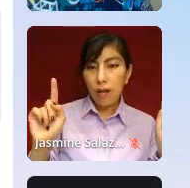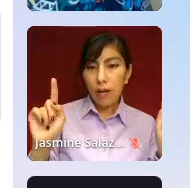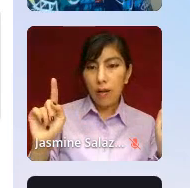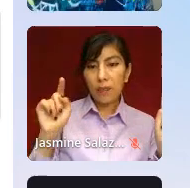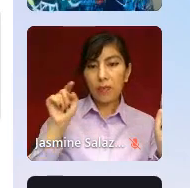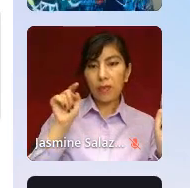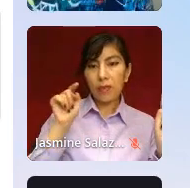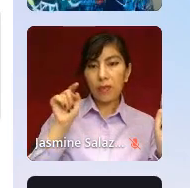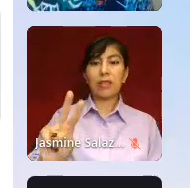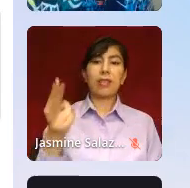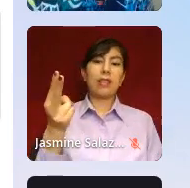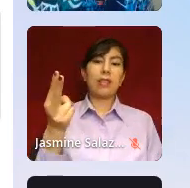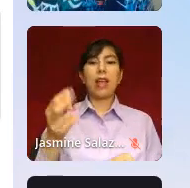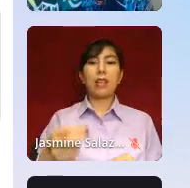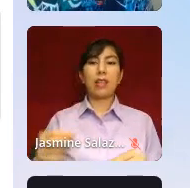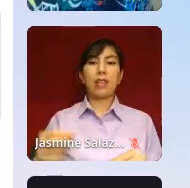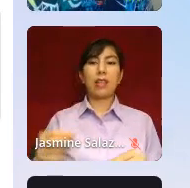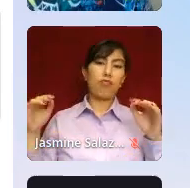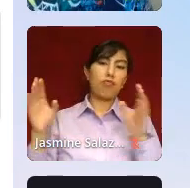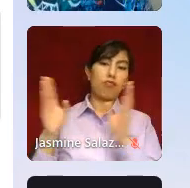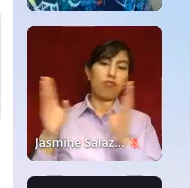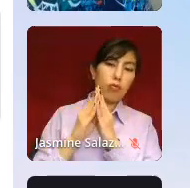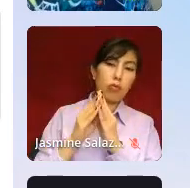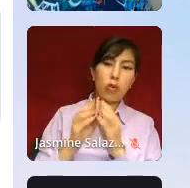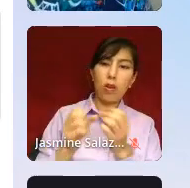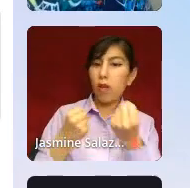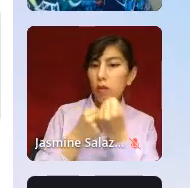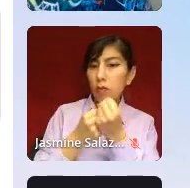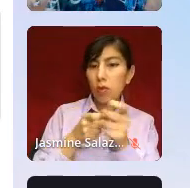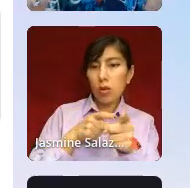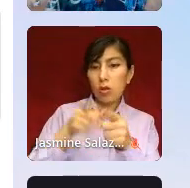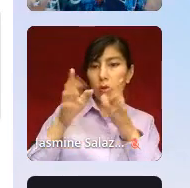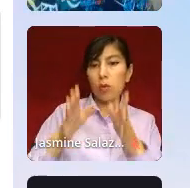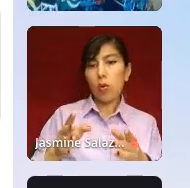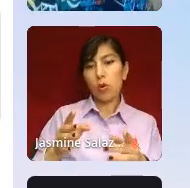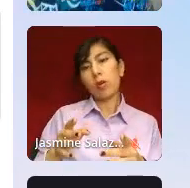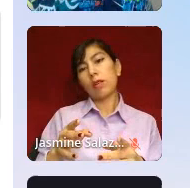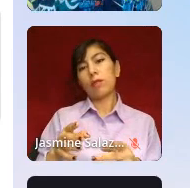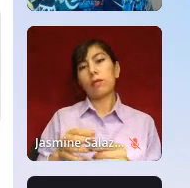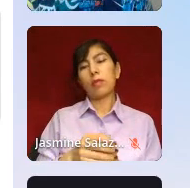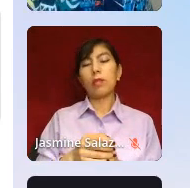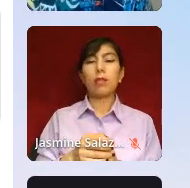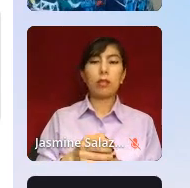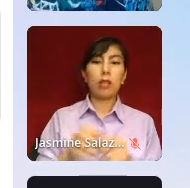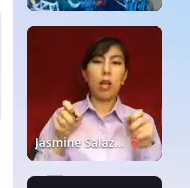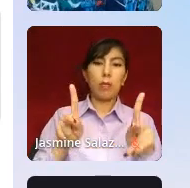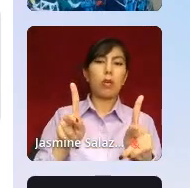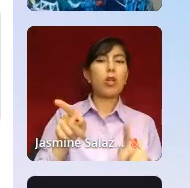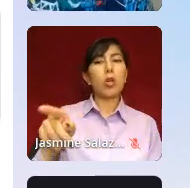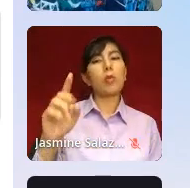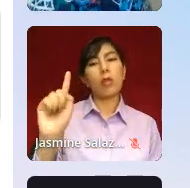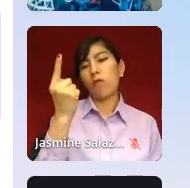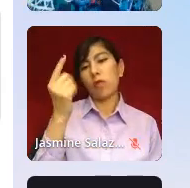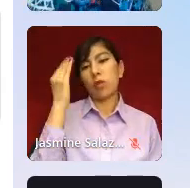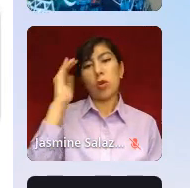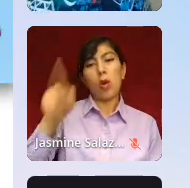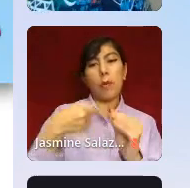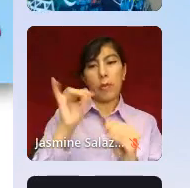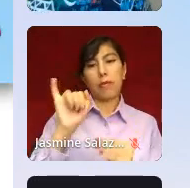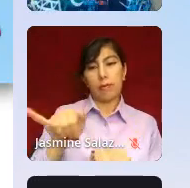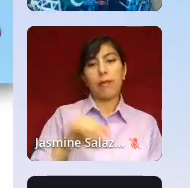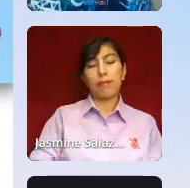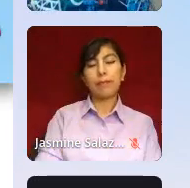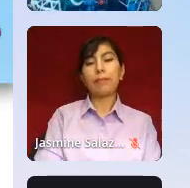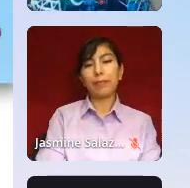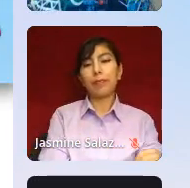round of this peer support specialist opportunity, you'll be the first to know about it. Okay. All right.